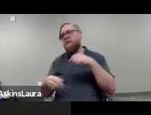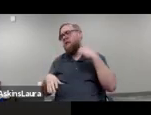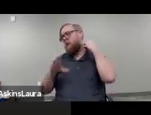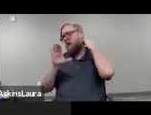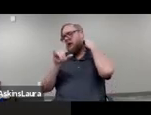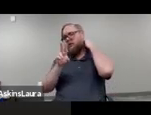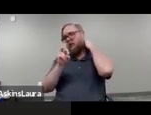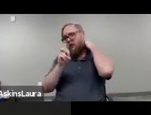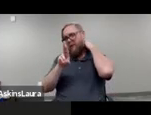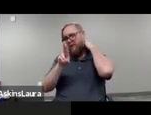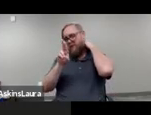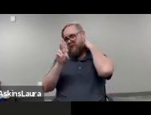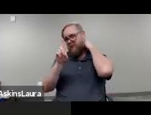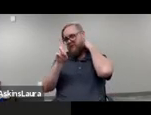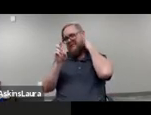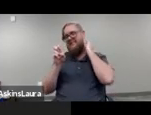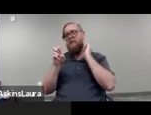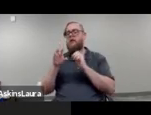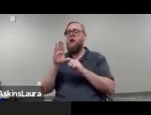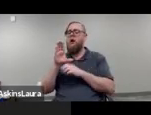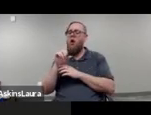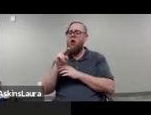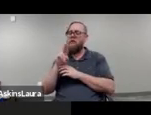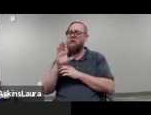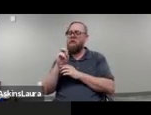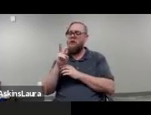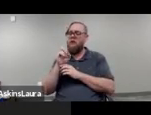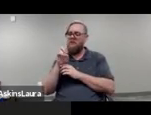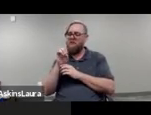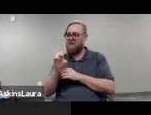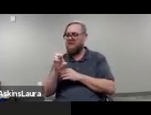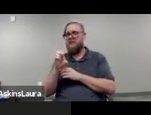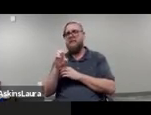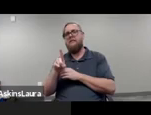not with disability conserved or not conserved um